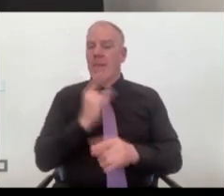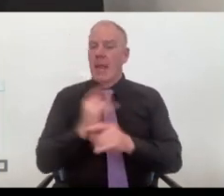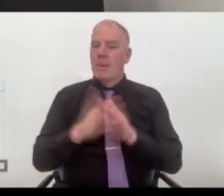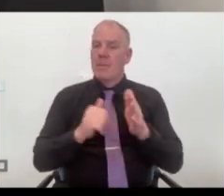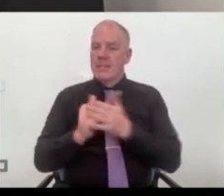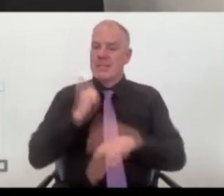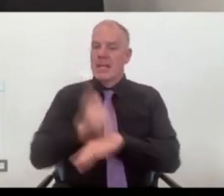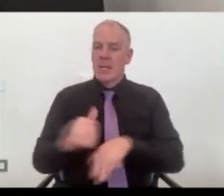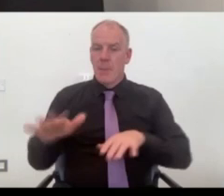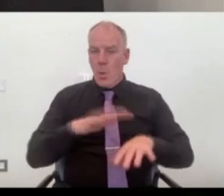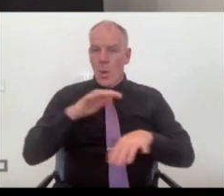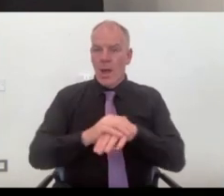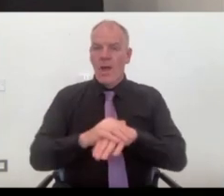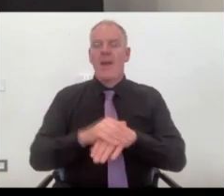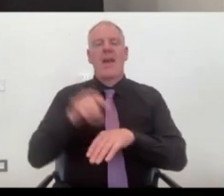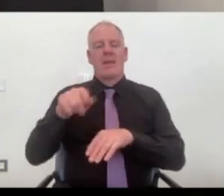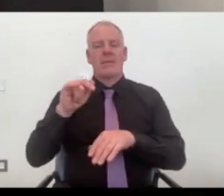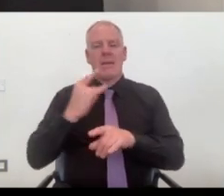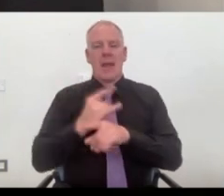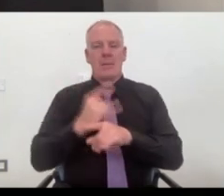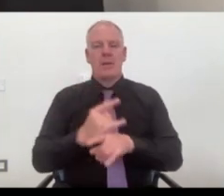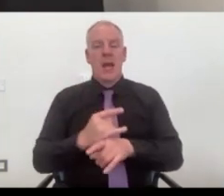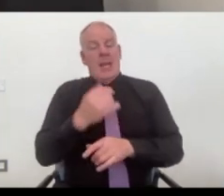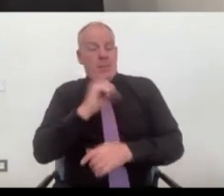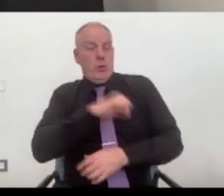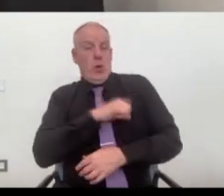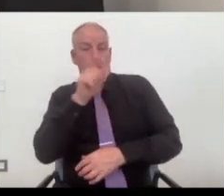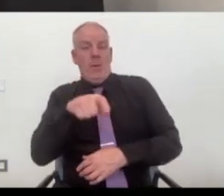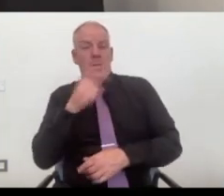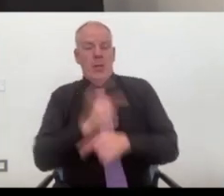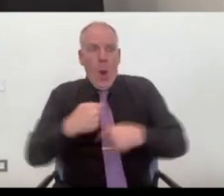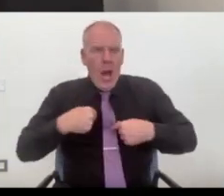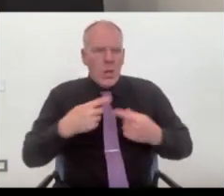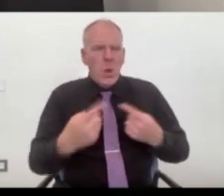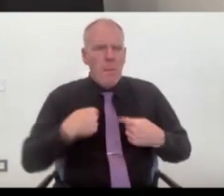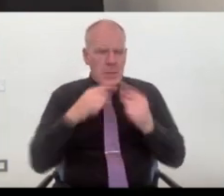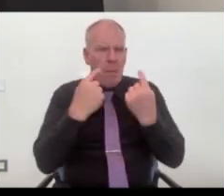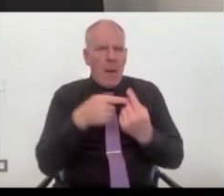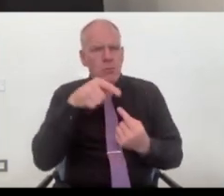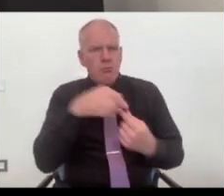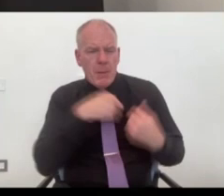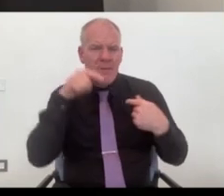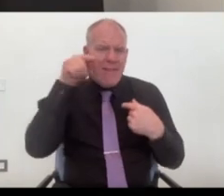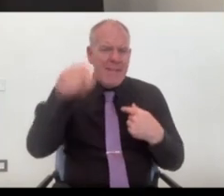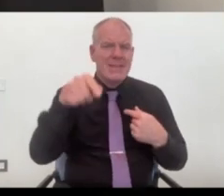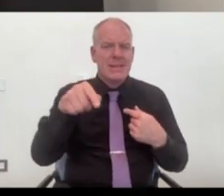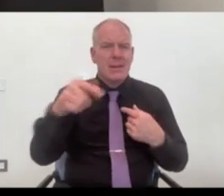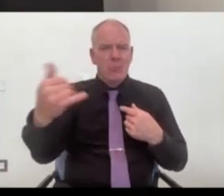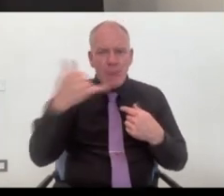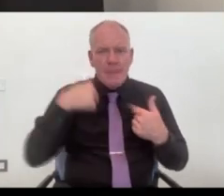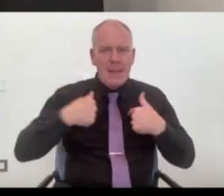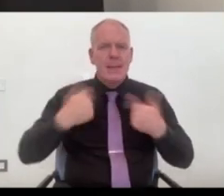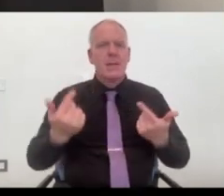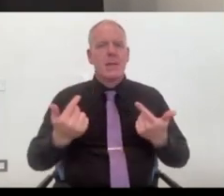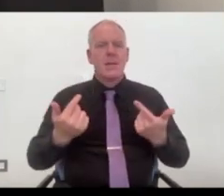is, is maybe something. And as I said, there's probably somebody going, no, no, that's what I do. Our department does, but it's, it's getting out there in front of these businesses.